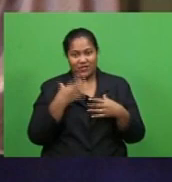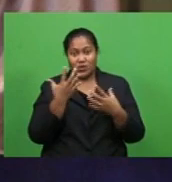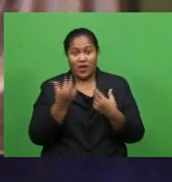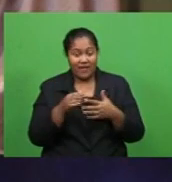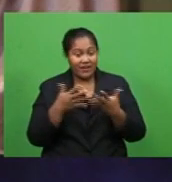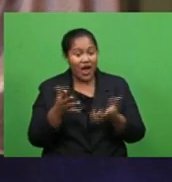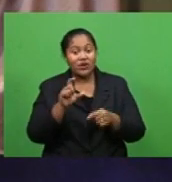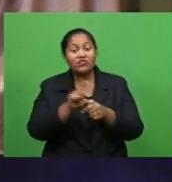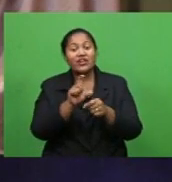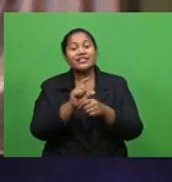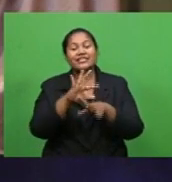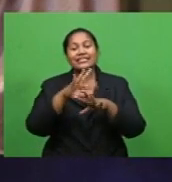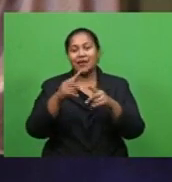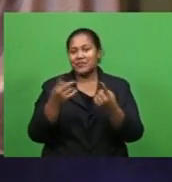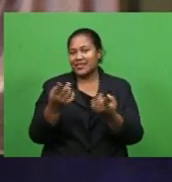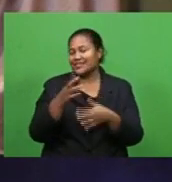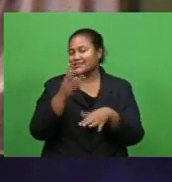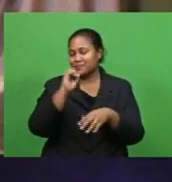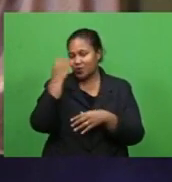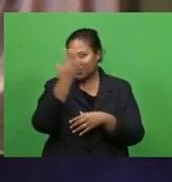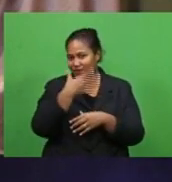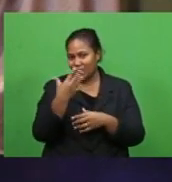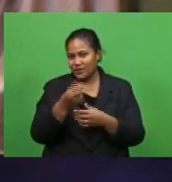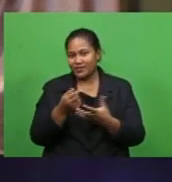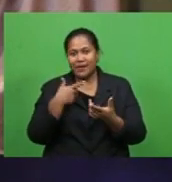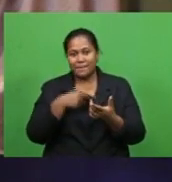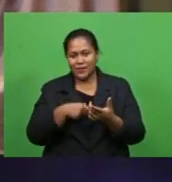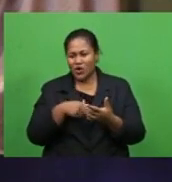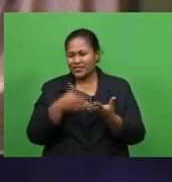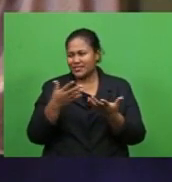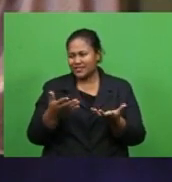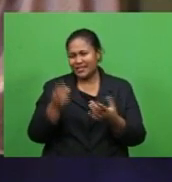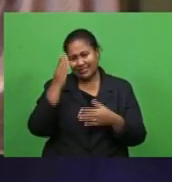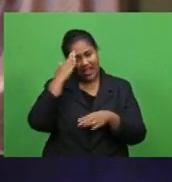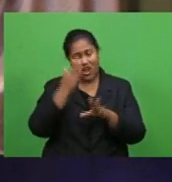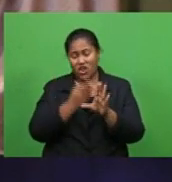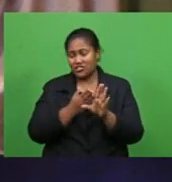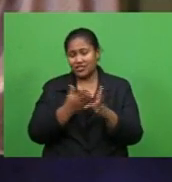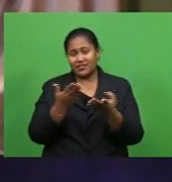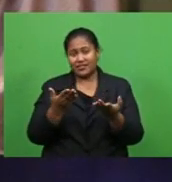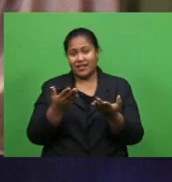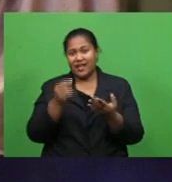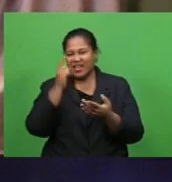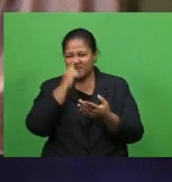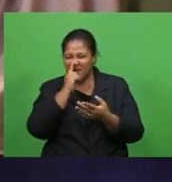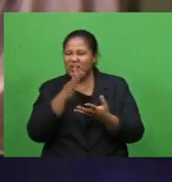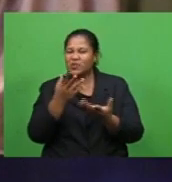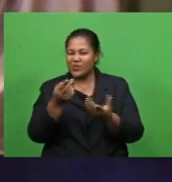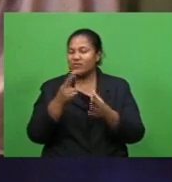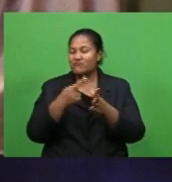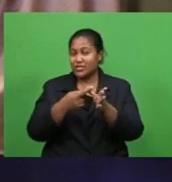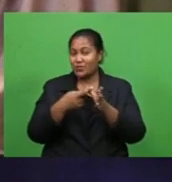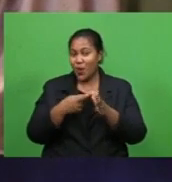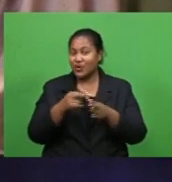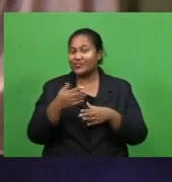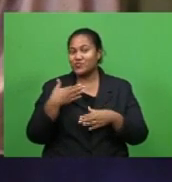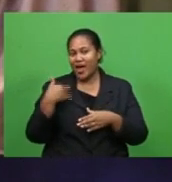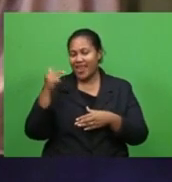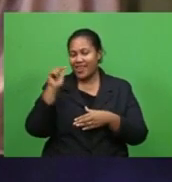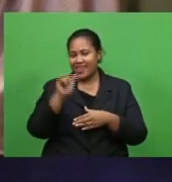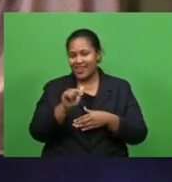creating something beautiful. Because psychologically people respond well to